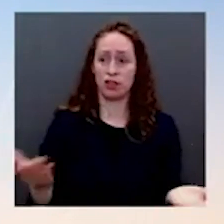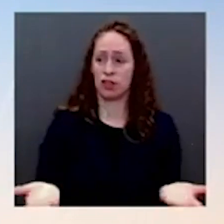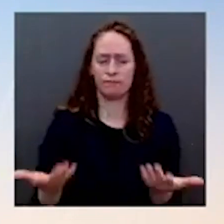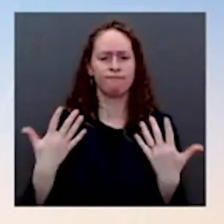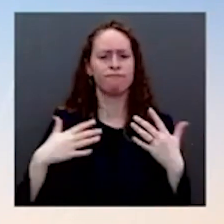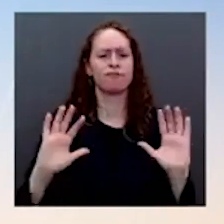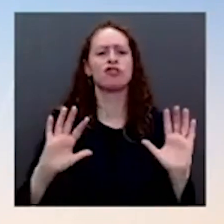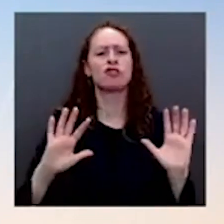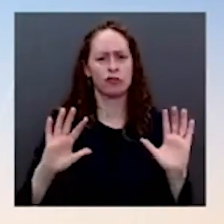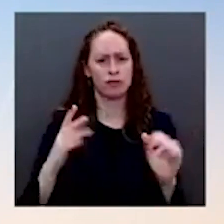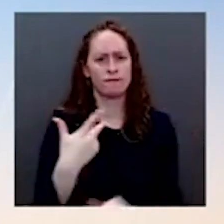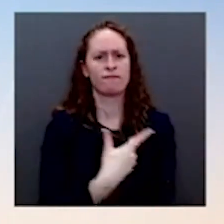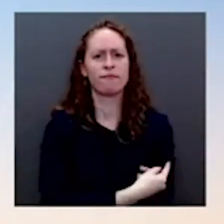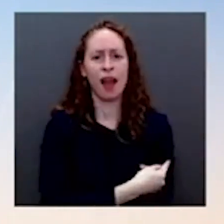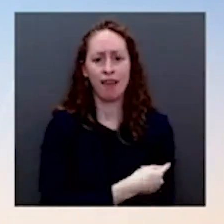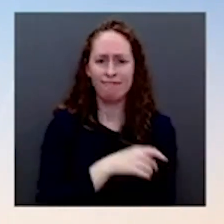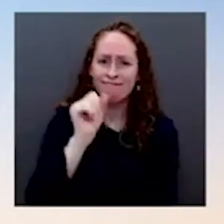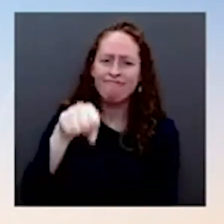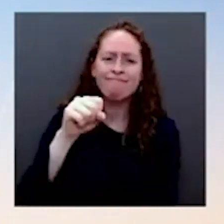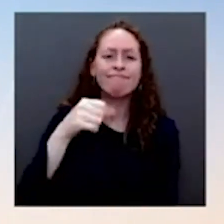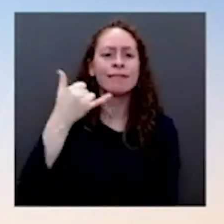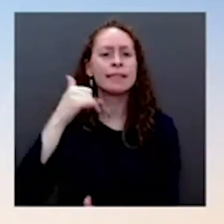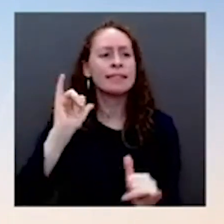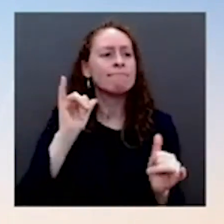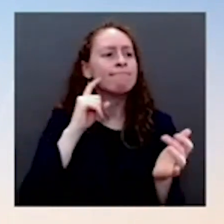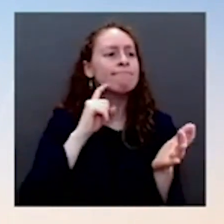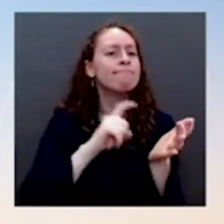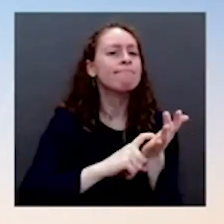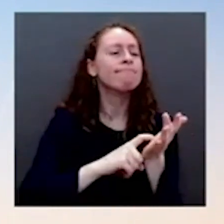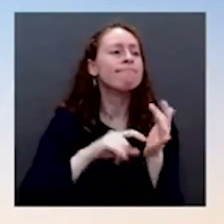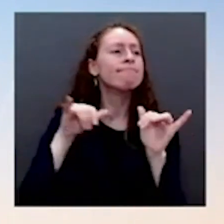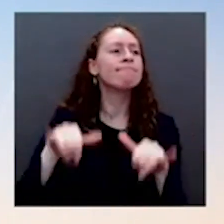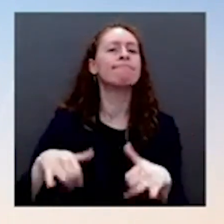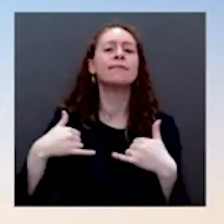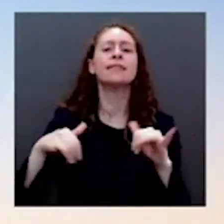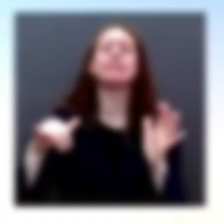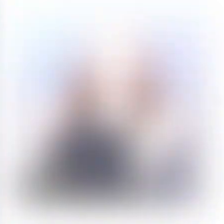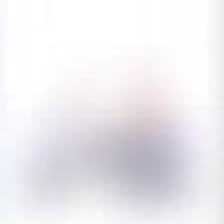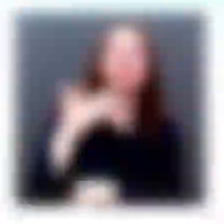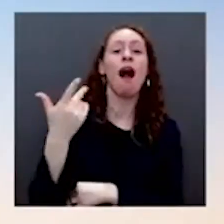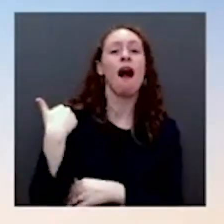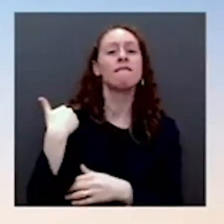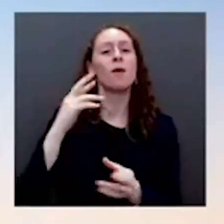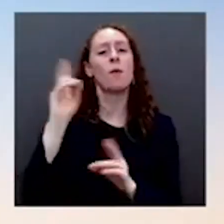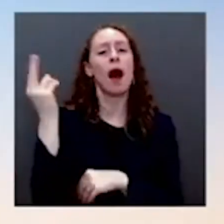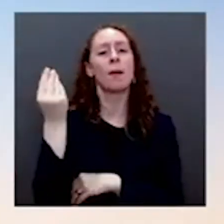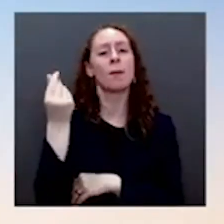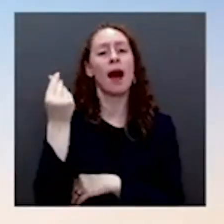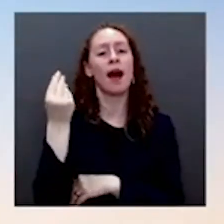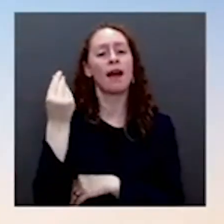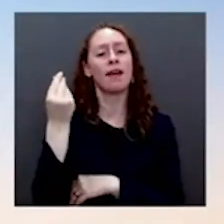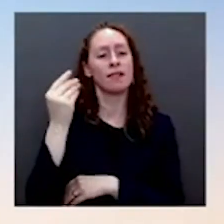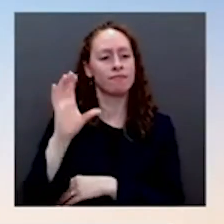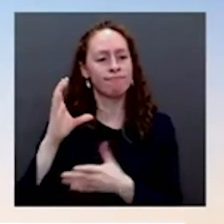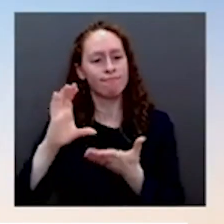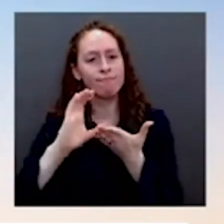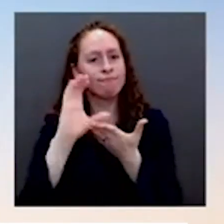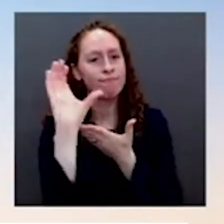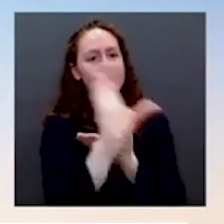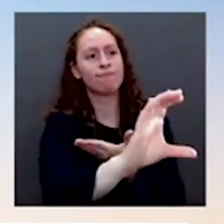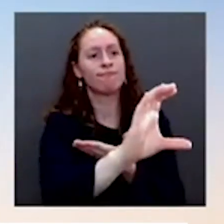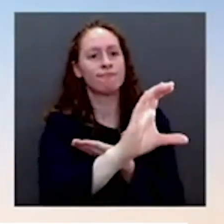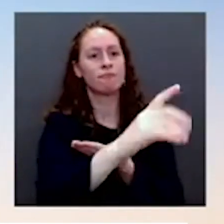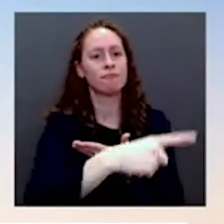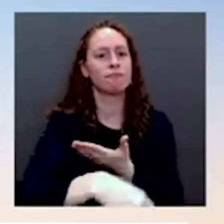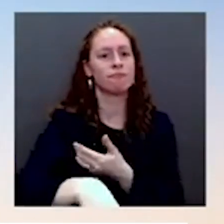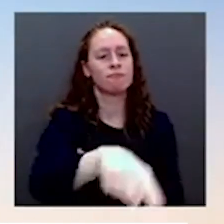again, there are rising case numbers across the country, and we expect to be in line with that. Since the President didn't take questions from us, we weren't able